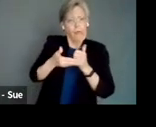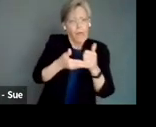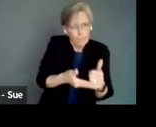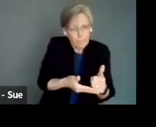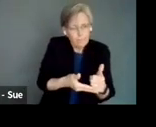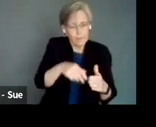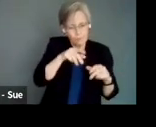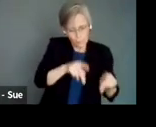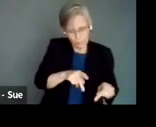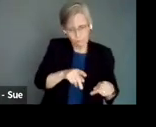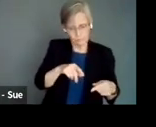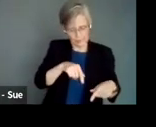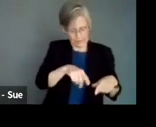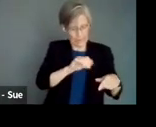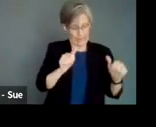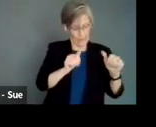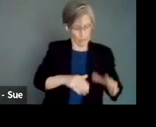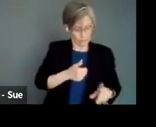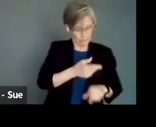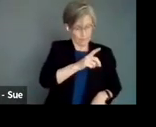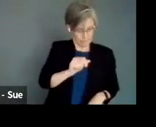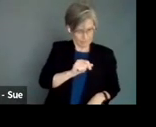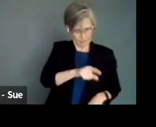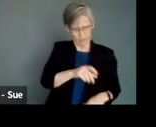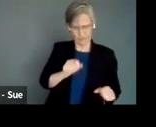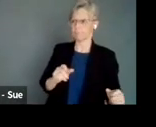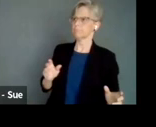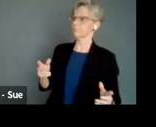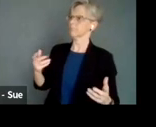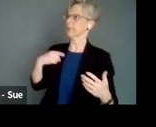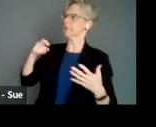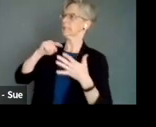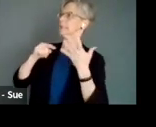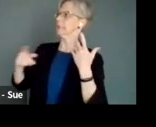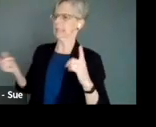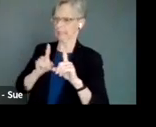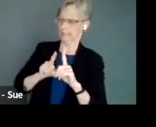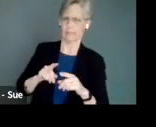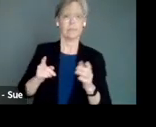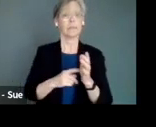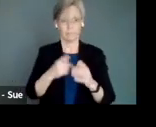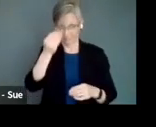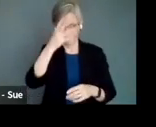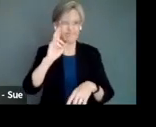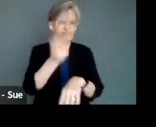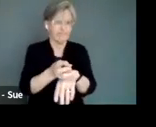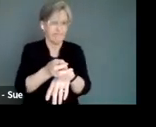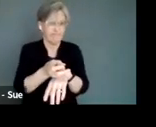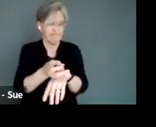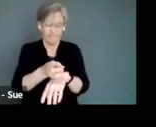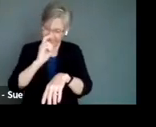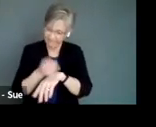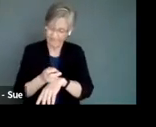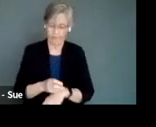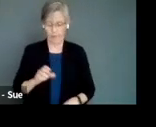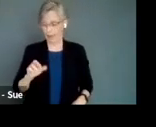advocate, the disabled actor advocate for themselves. And that's a difficult process, I promise you. So the care network